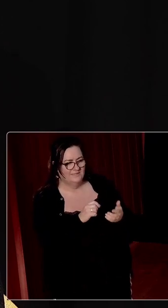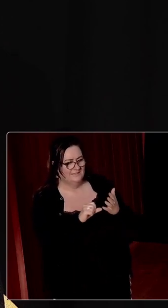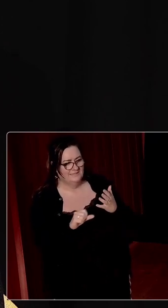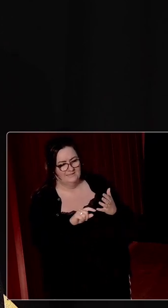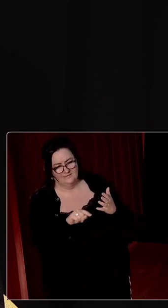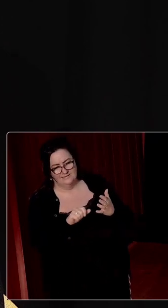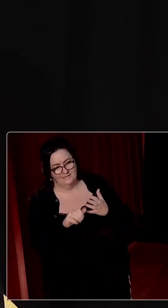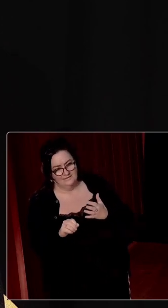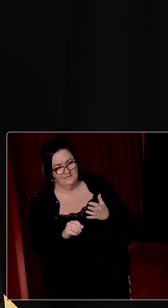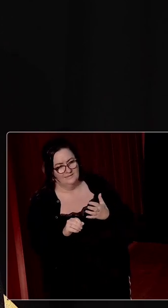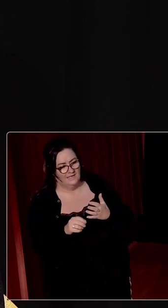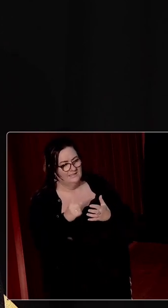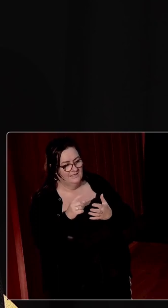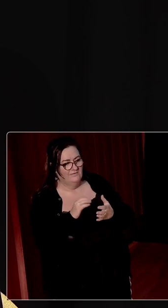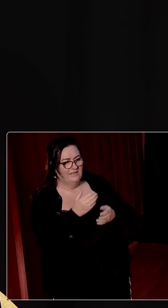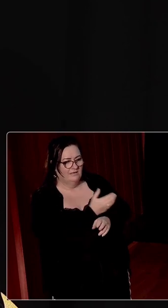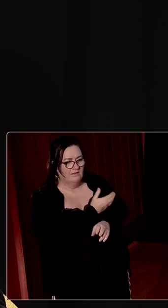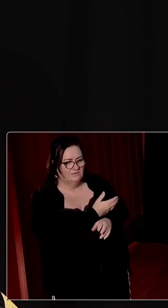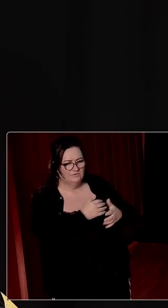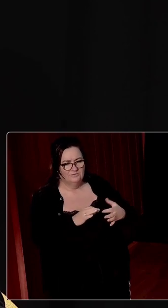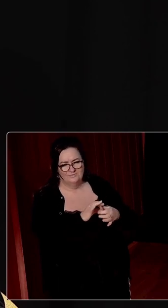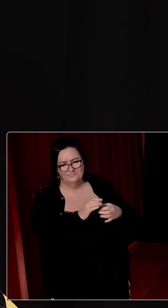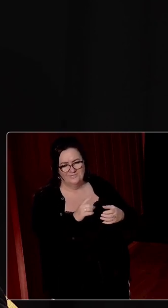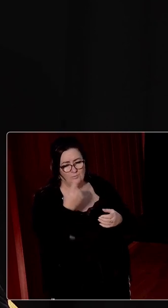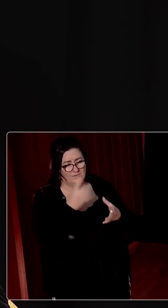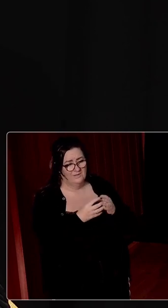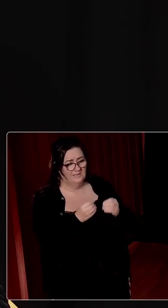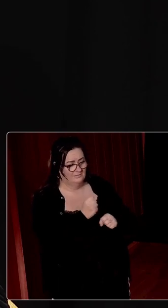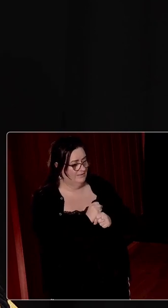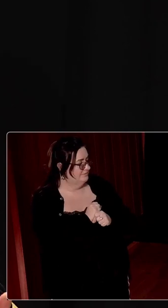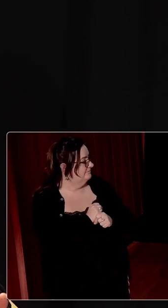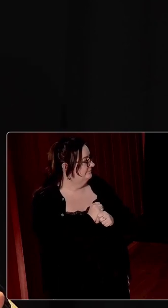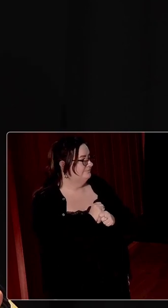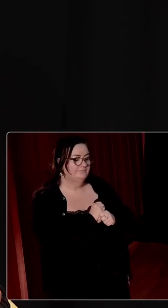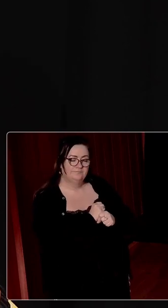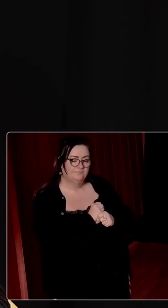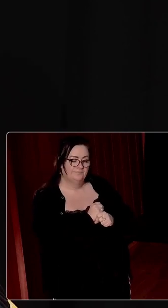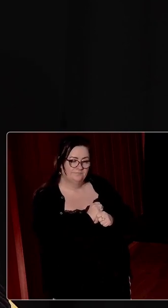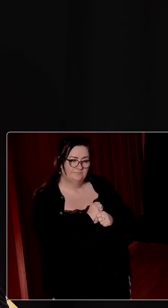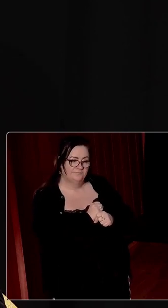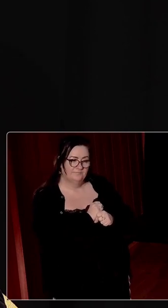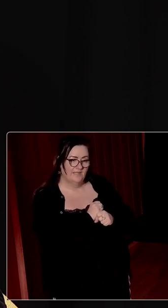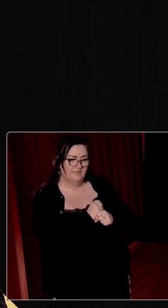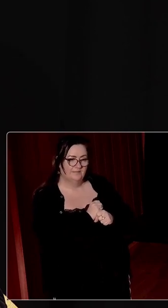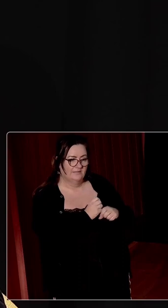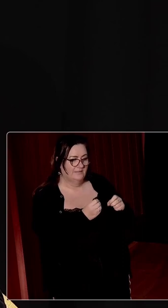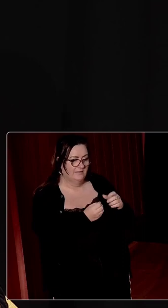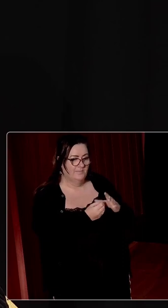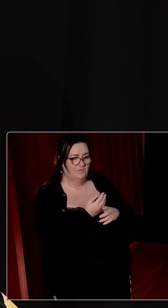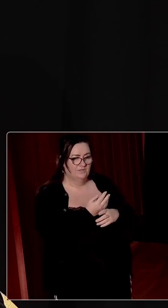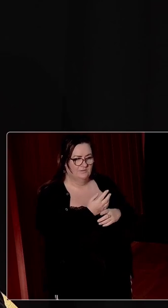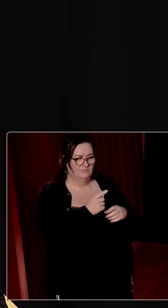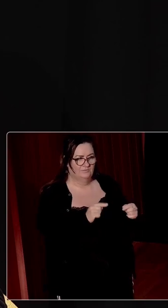contribute to continuity. One of the interesting things, I suppose, around the period of the emergency, which was a